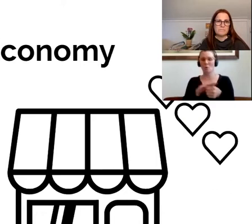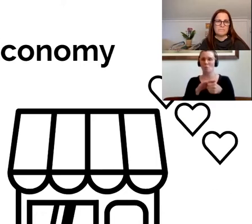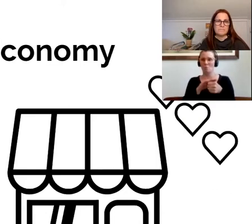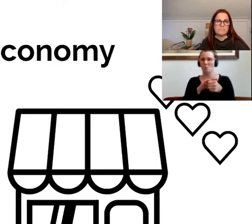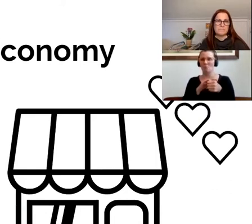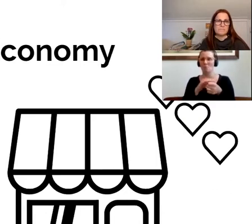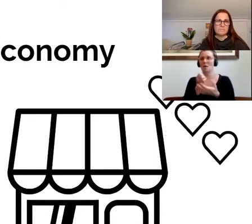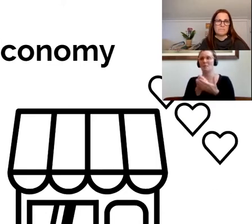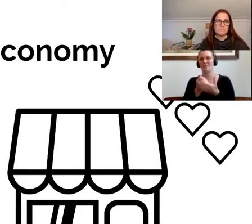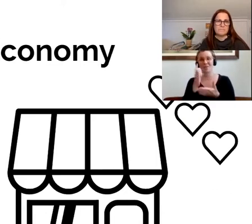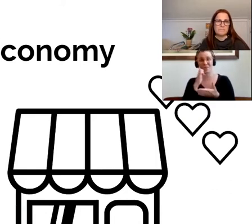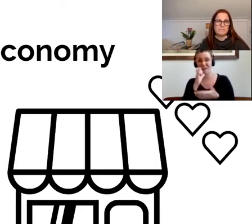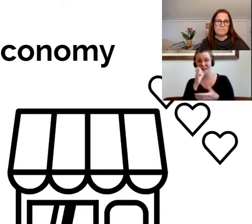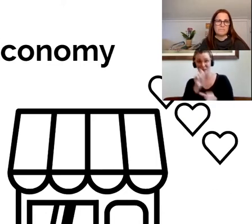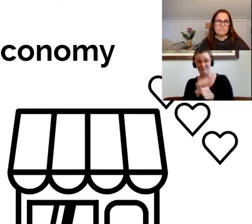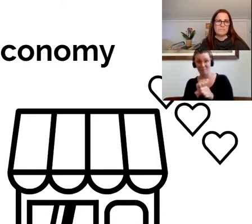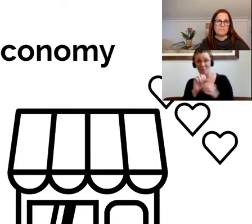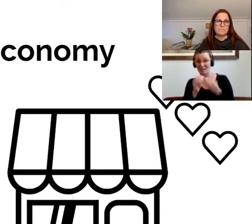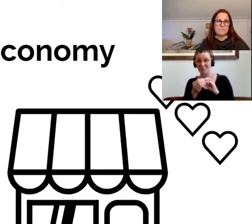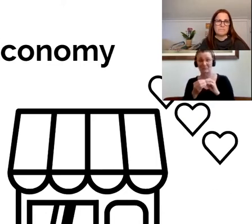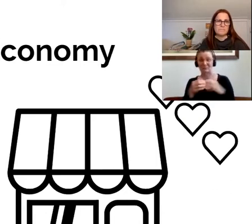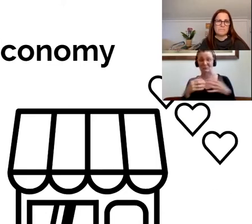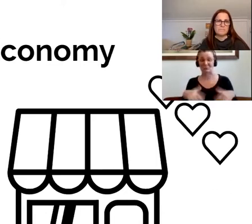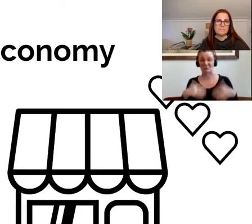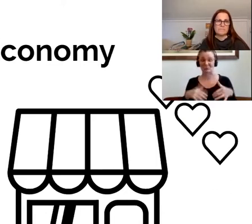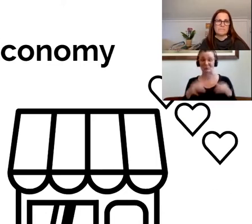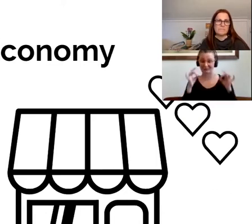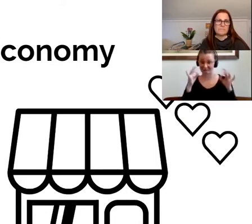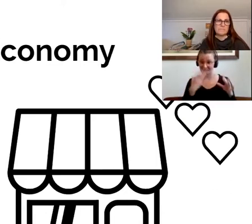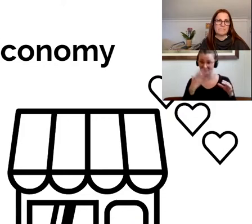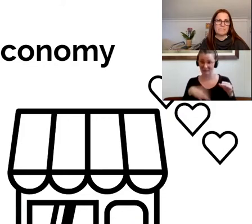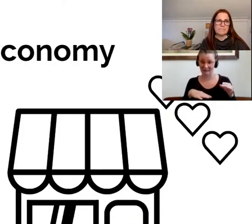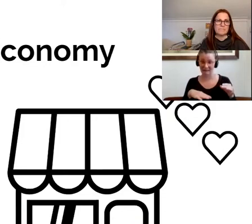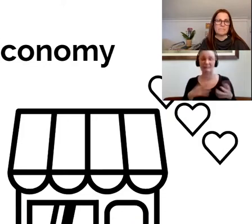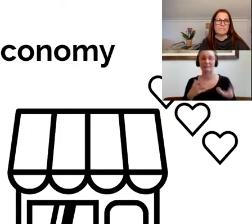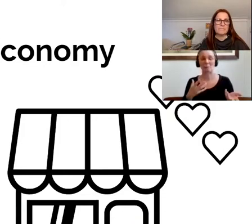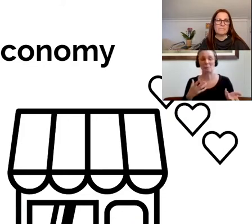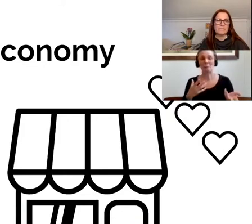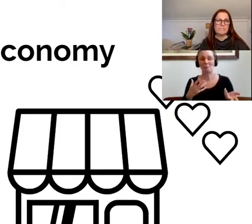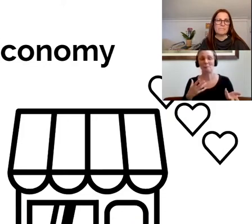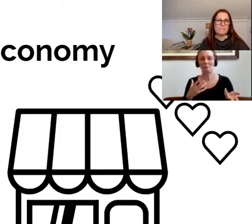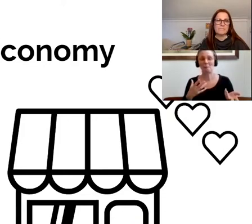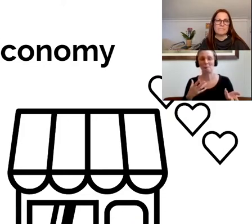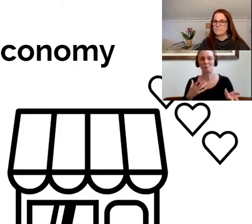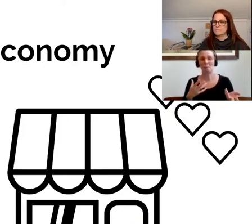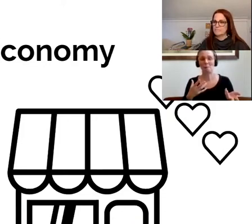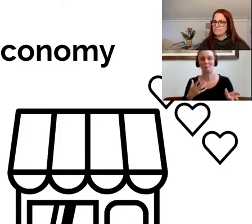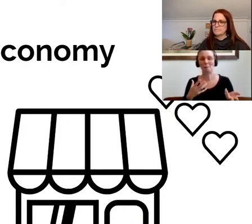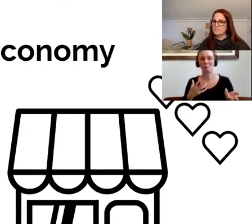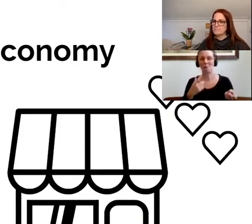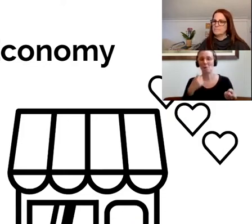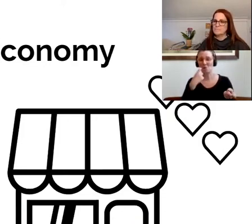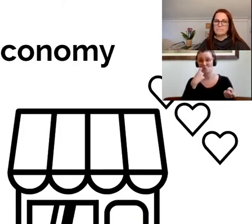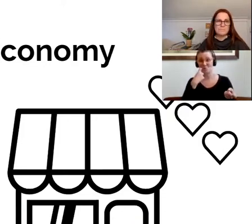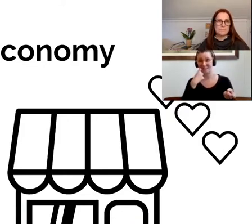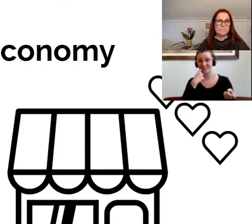numbers and they're not getting any better. What's different, and people will refer to, well, we have some recent experience a few years ago, the great recession